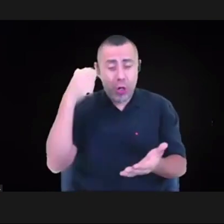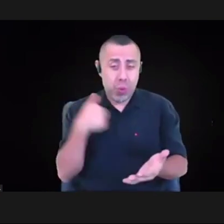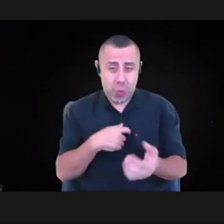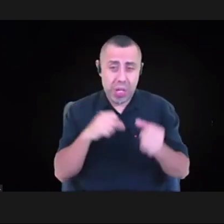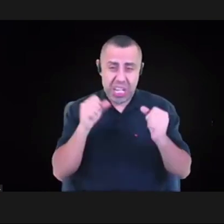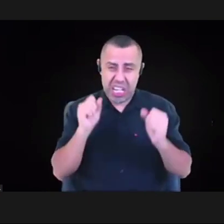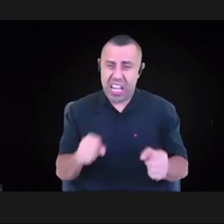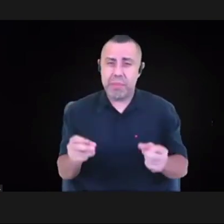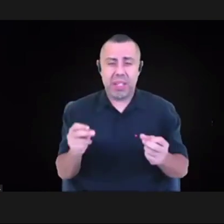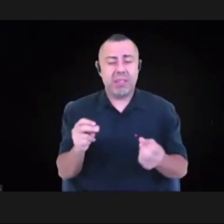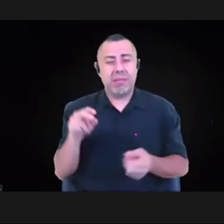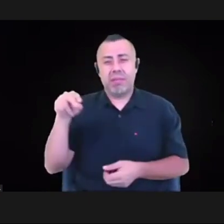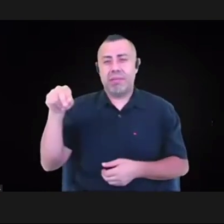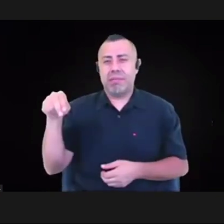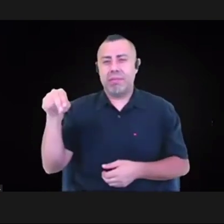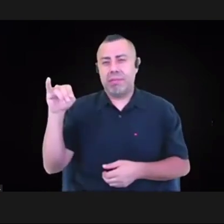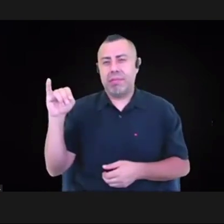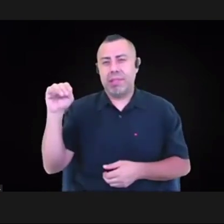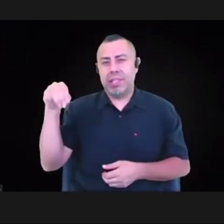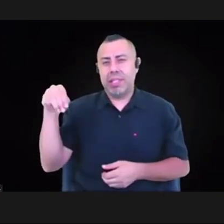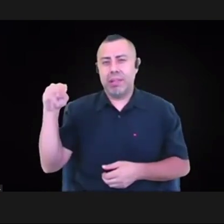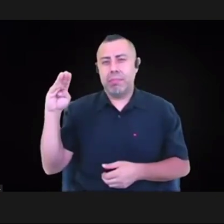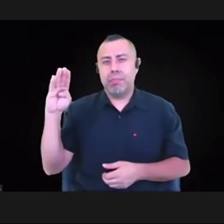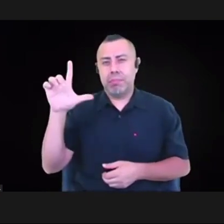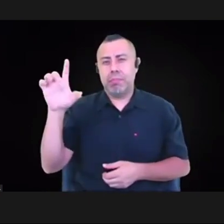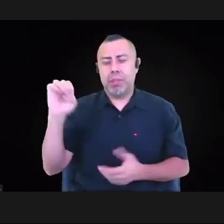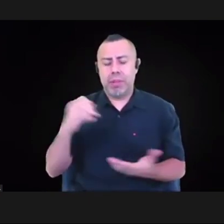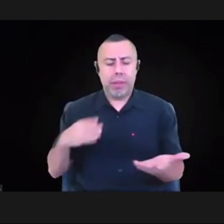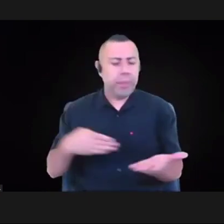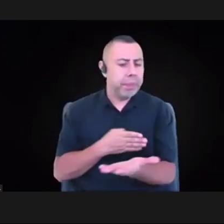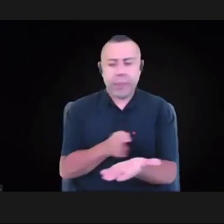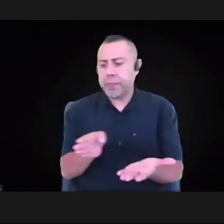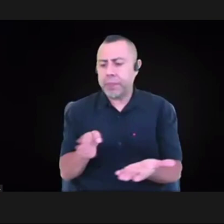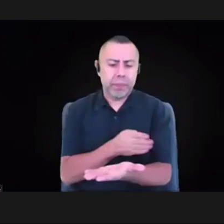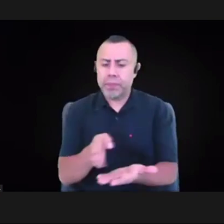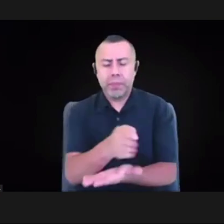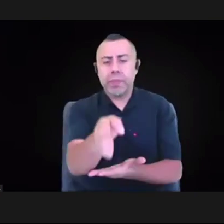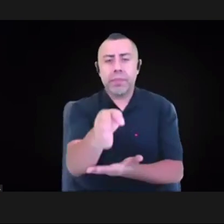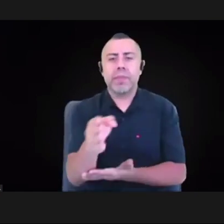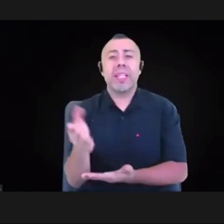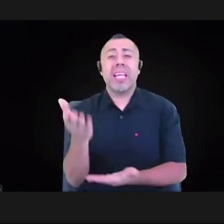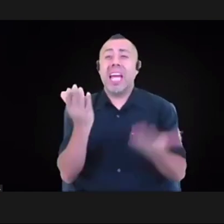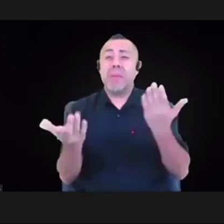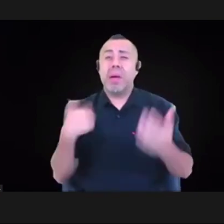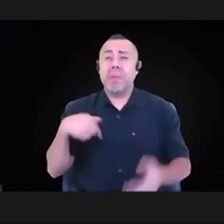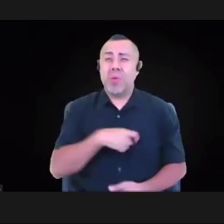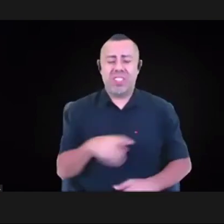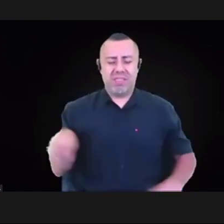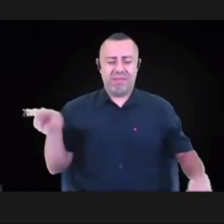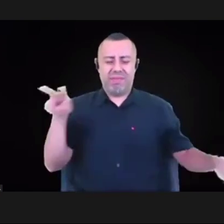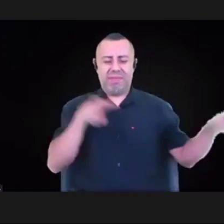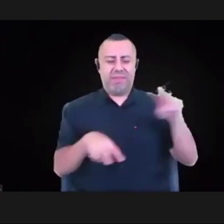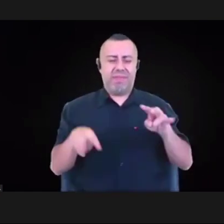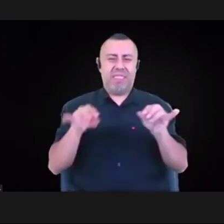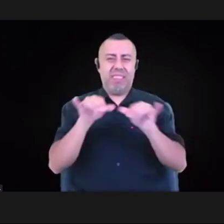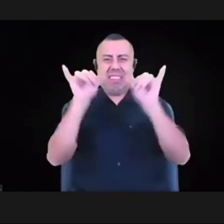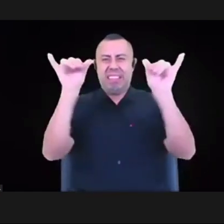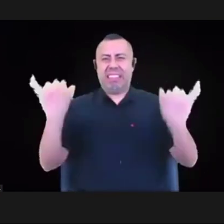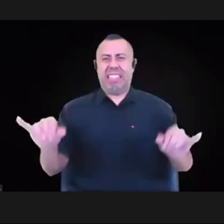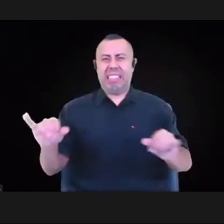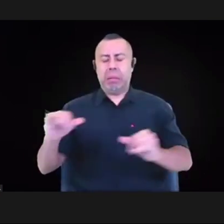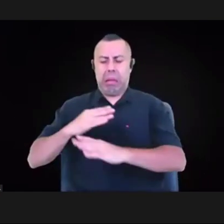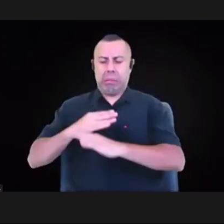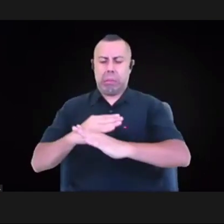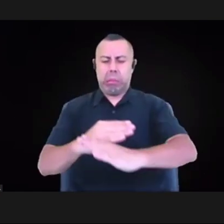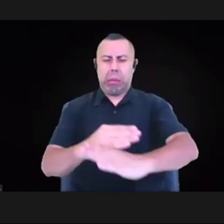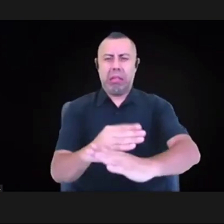maybe we need to reexamine why we have those systems in place in the first place. Um, so, and I think